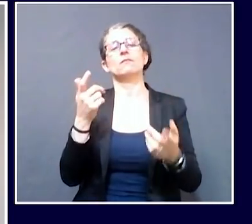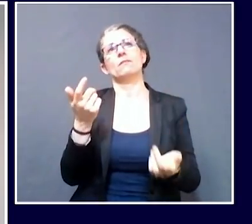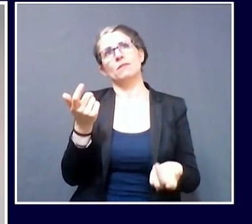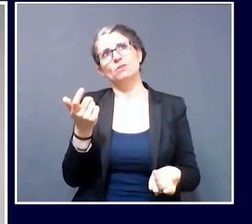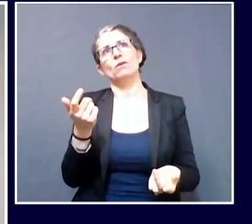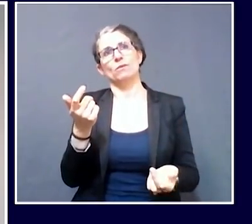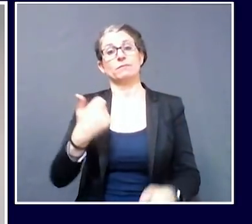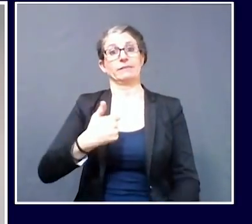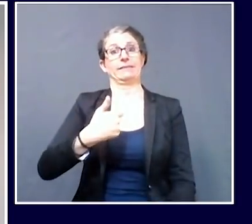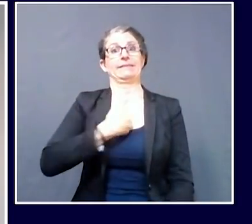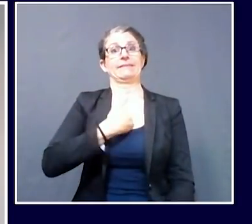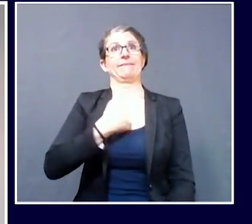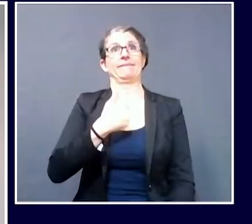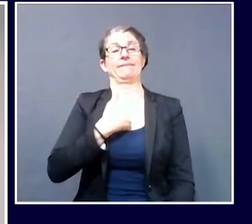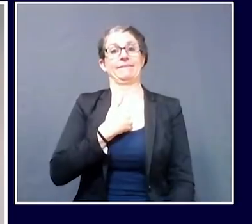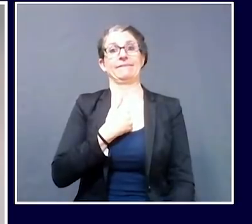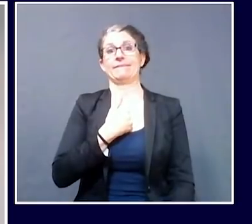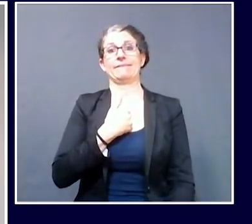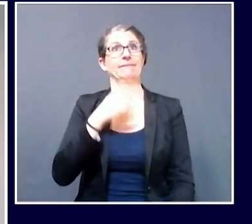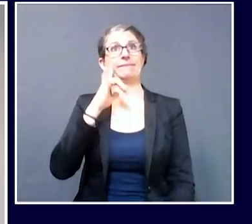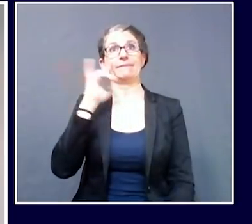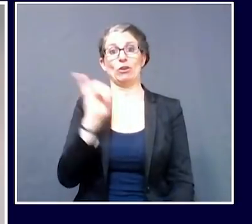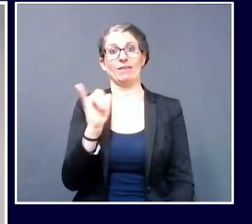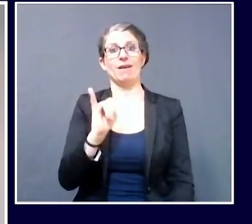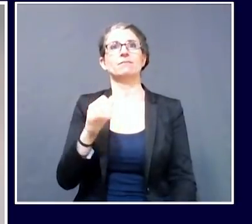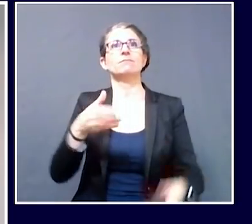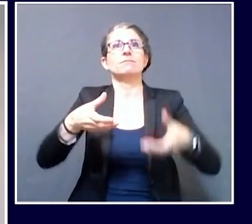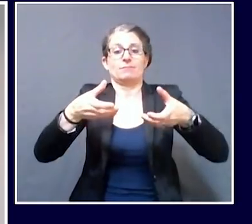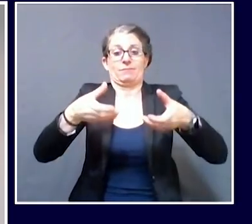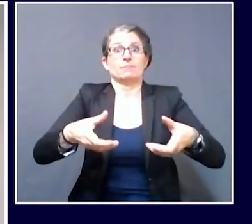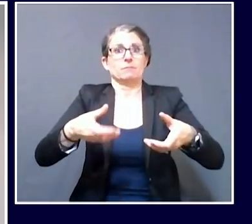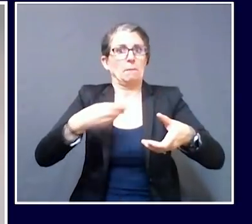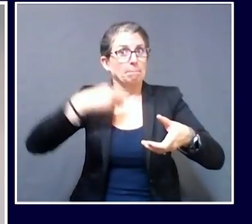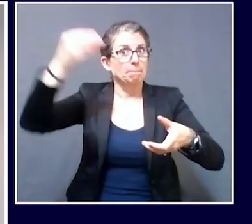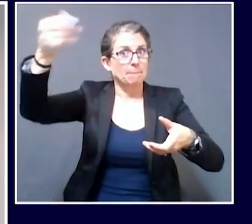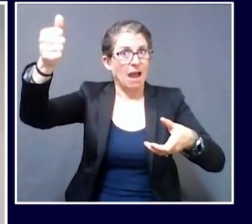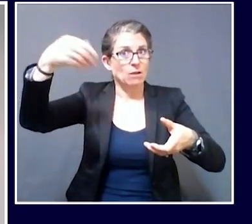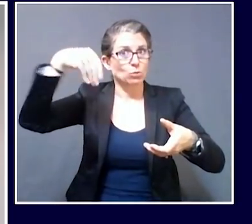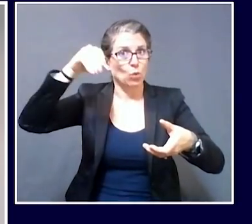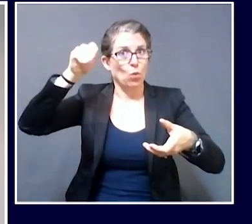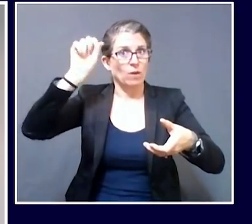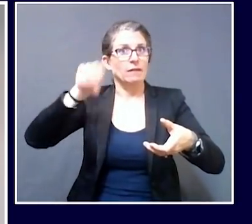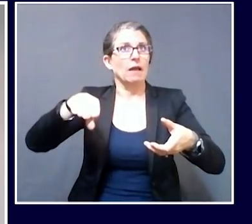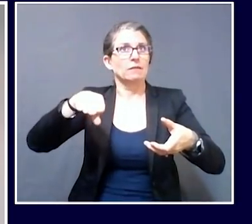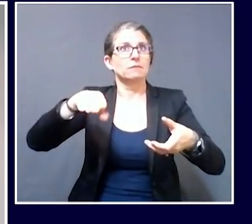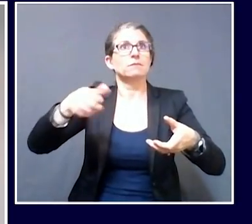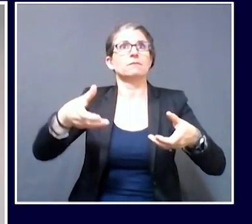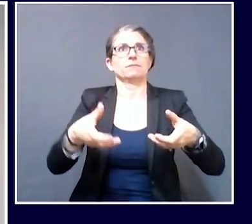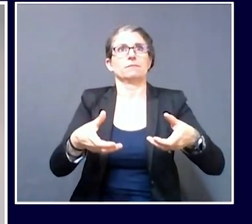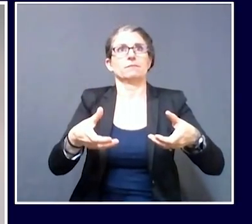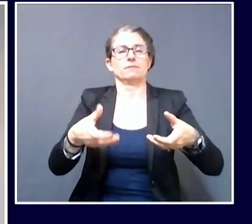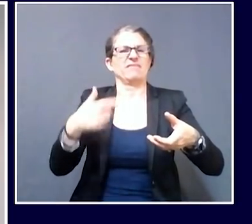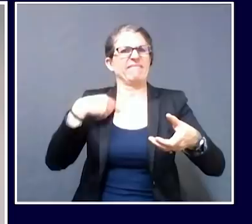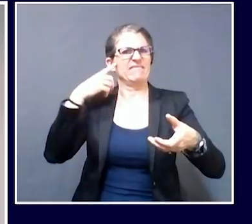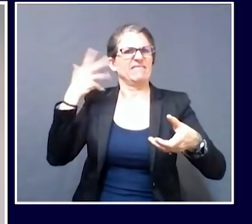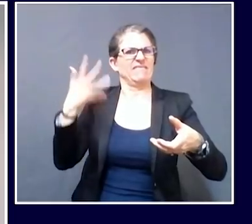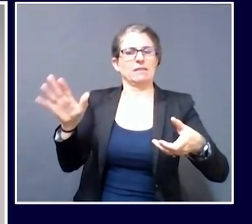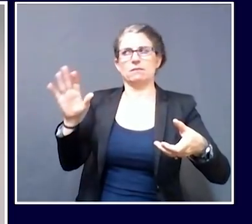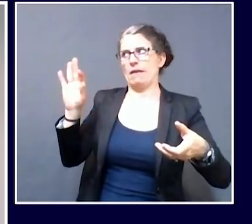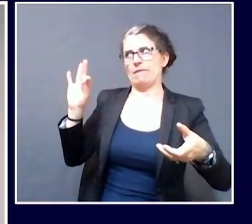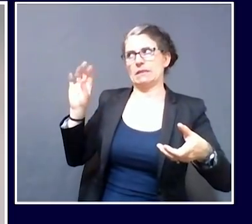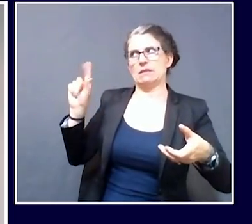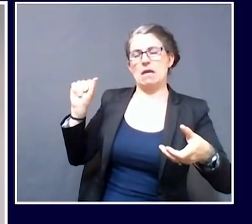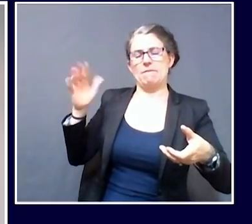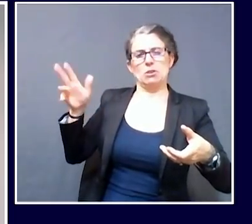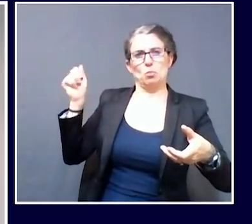kits that are on the market, or the one that I believe to be on the market that has received FDA emergency